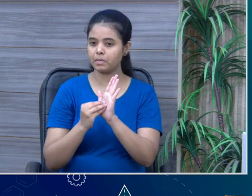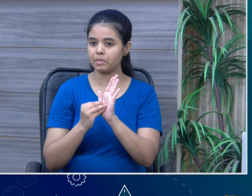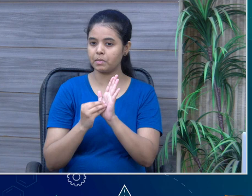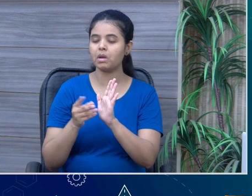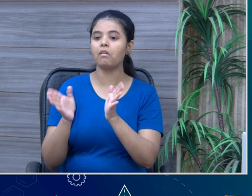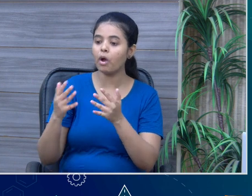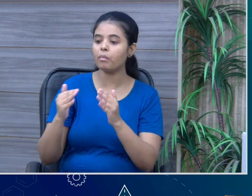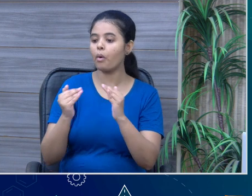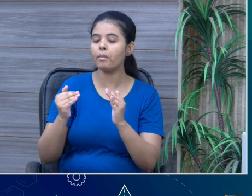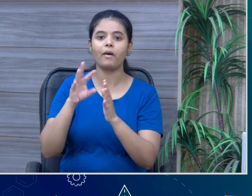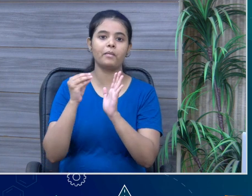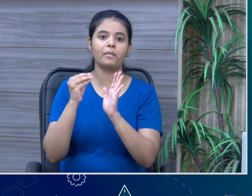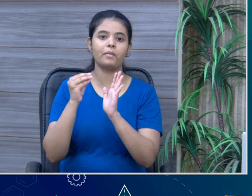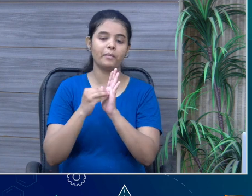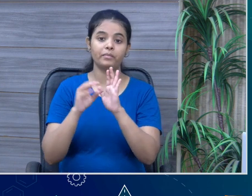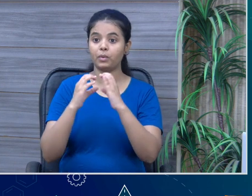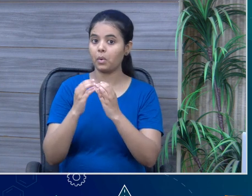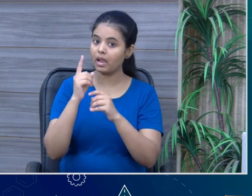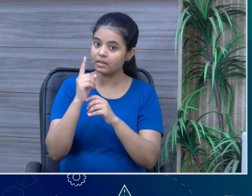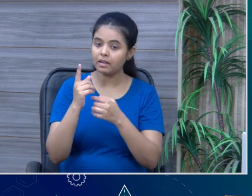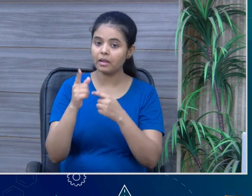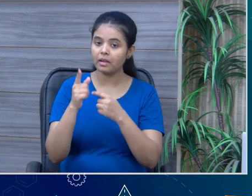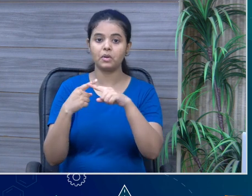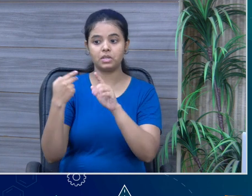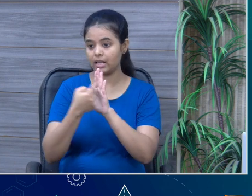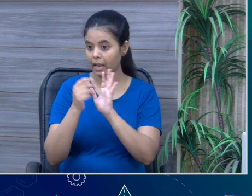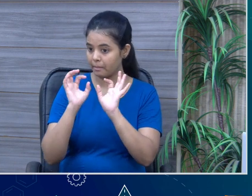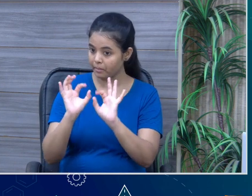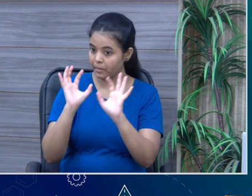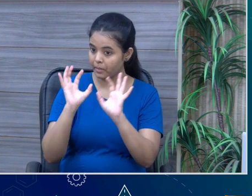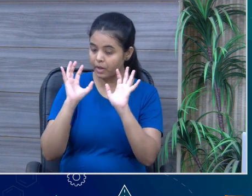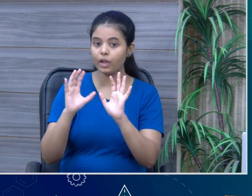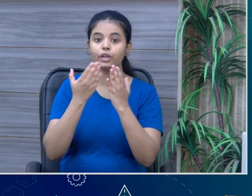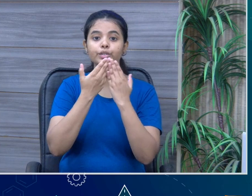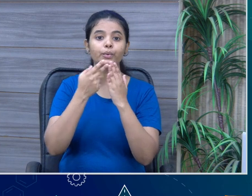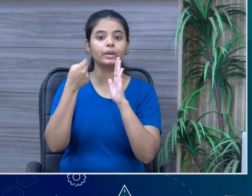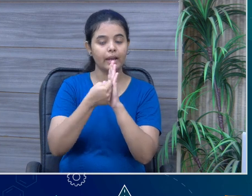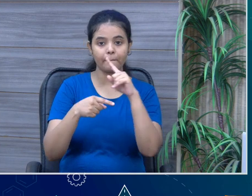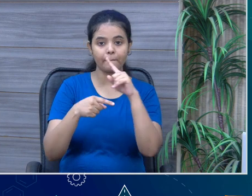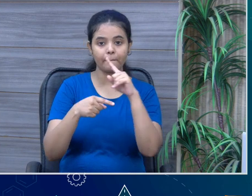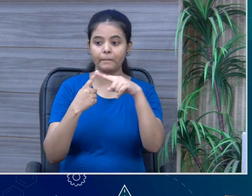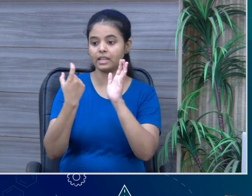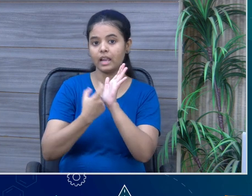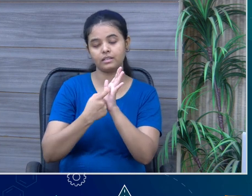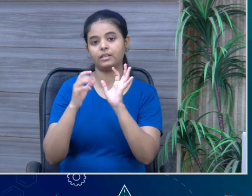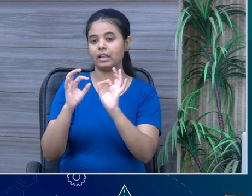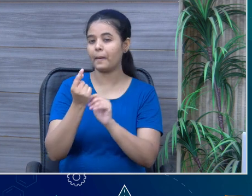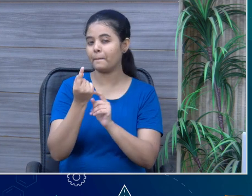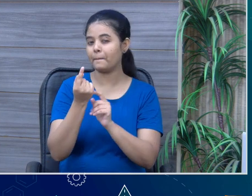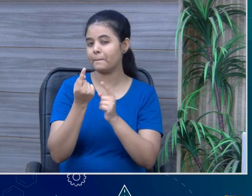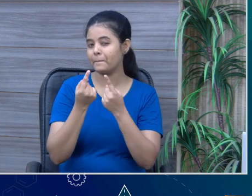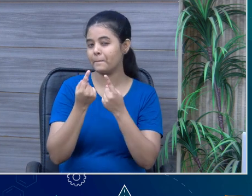have written your class, you have written your name, you have written the school's name and address. But,